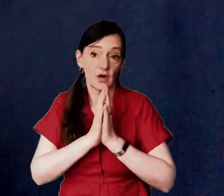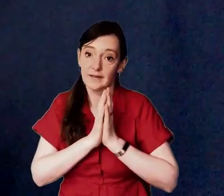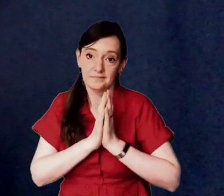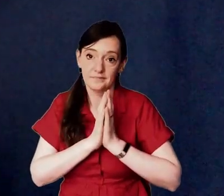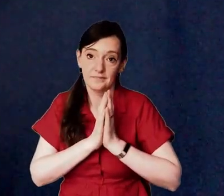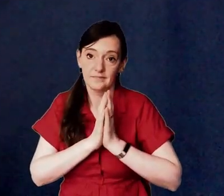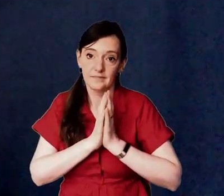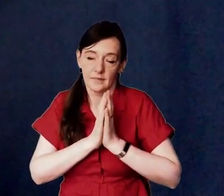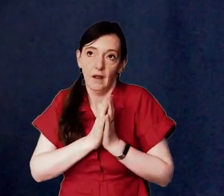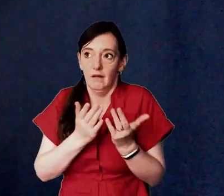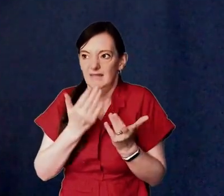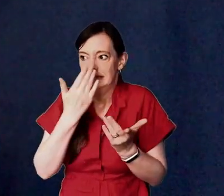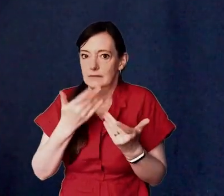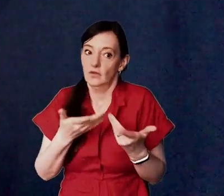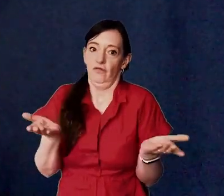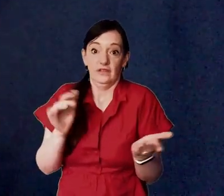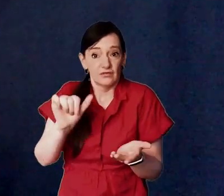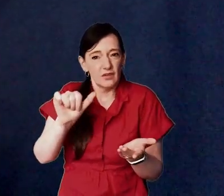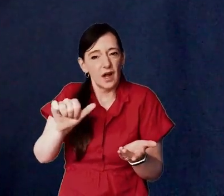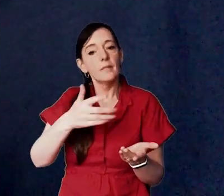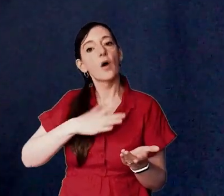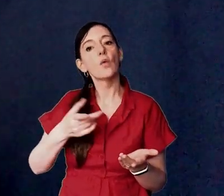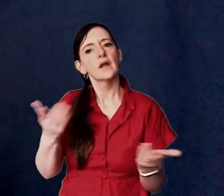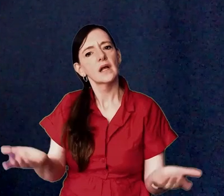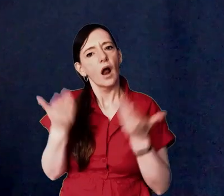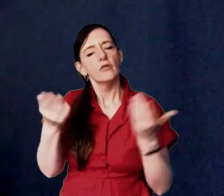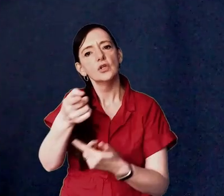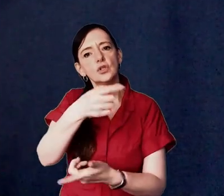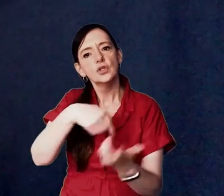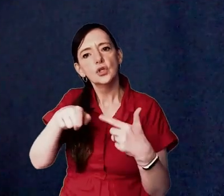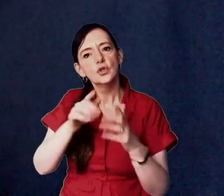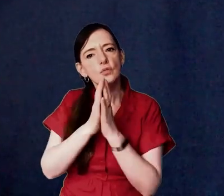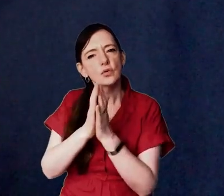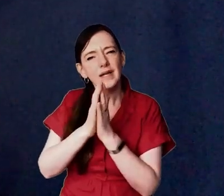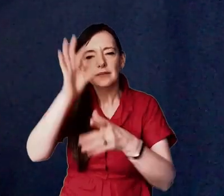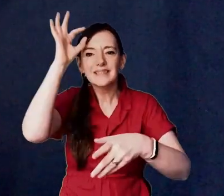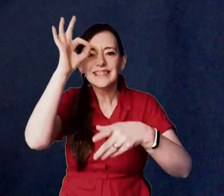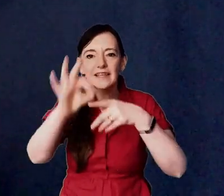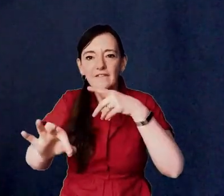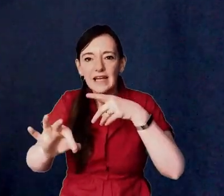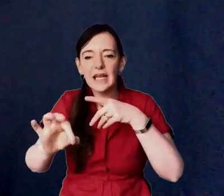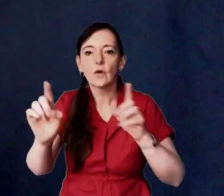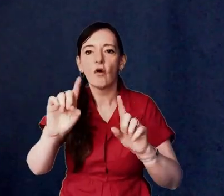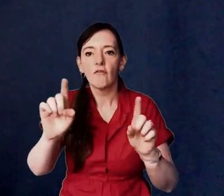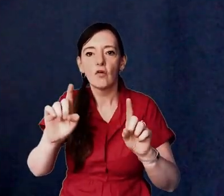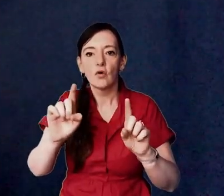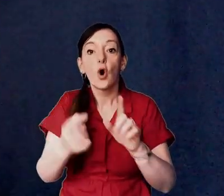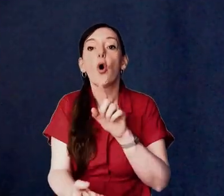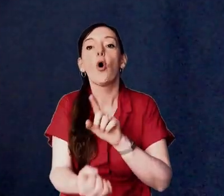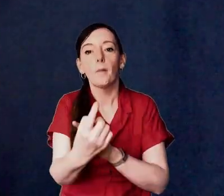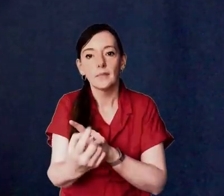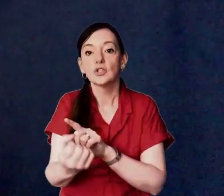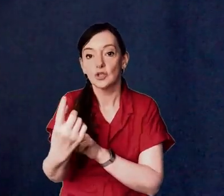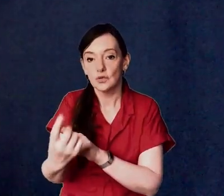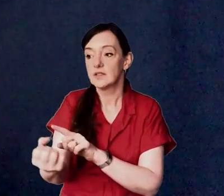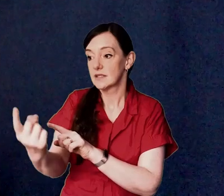is we need to pray i know that sounds obvious but i want to encourage you to pray particularly uh for one particular thing pray specifically